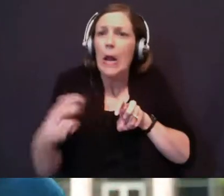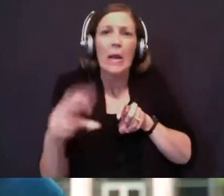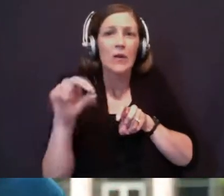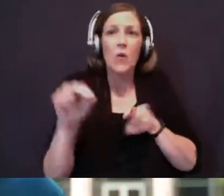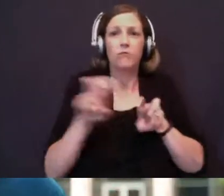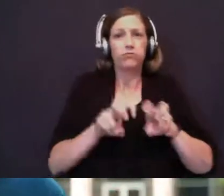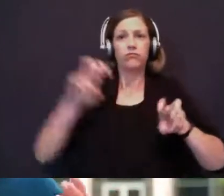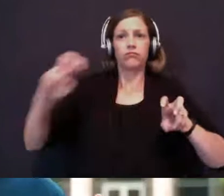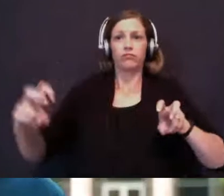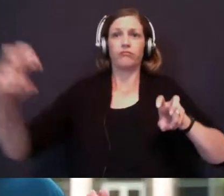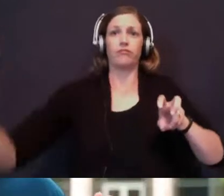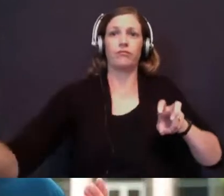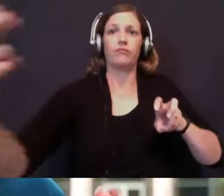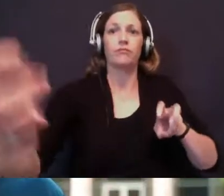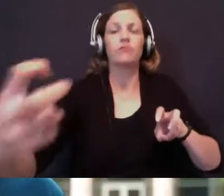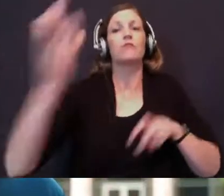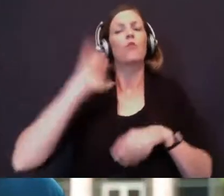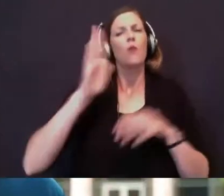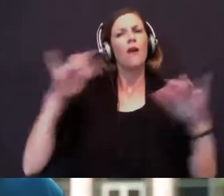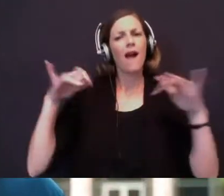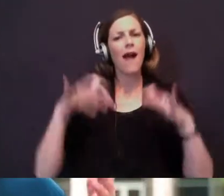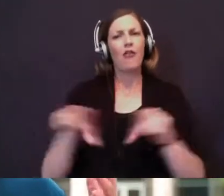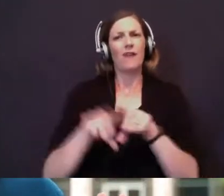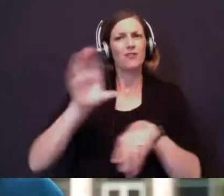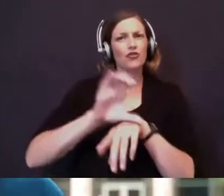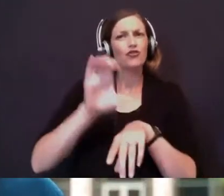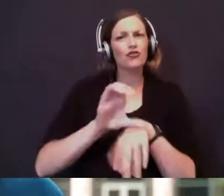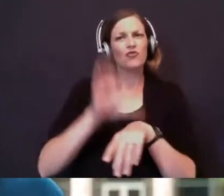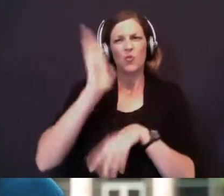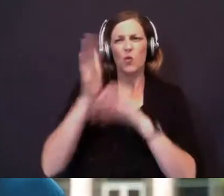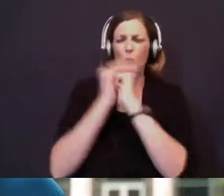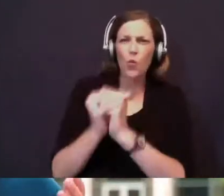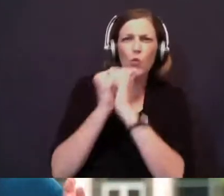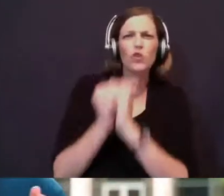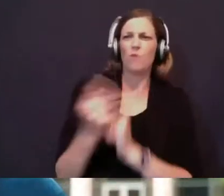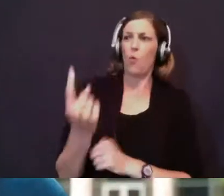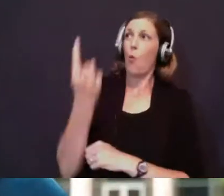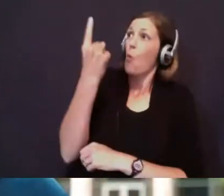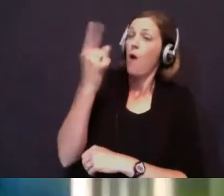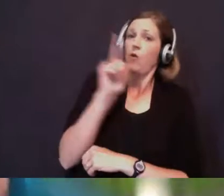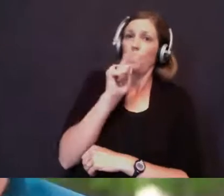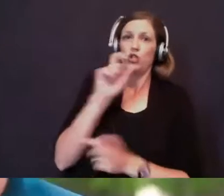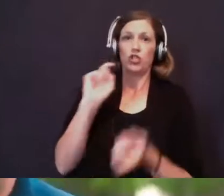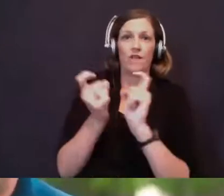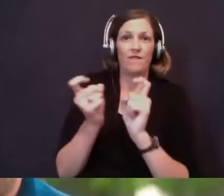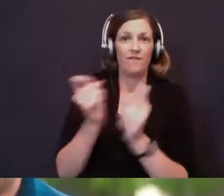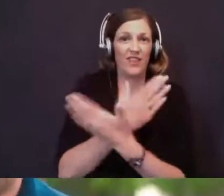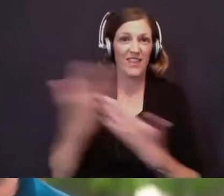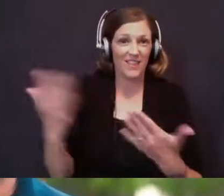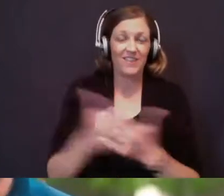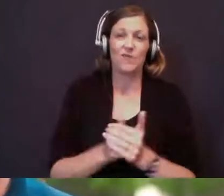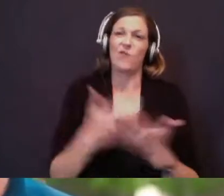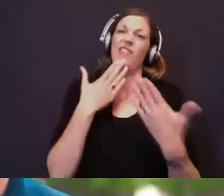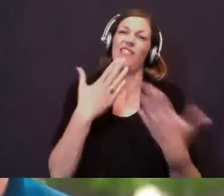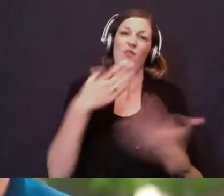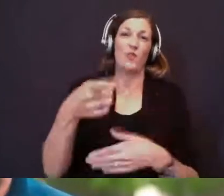get together as the church is called to do, and we are going to worship the one who changed everything. So we are so thankful that